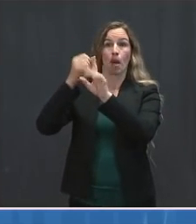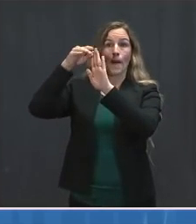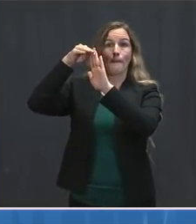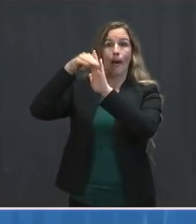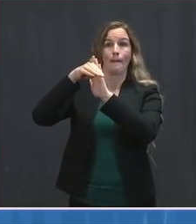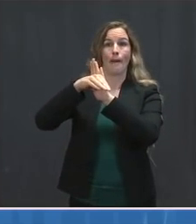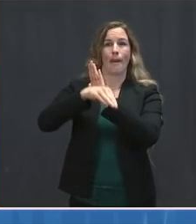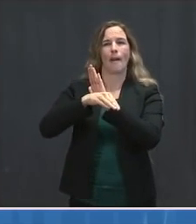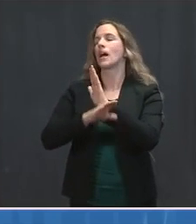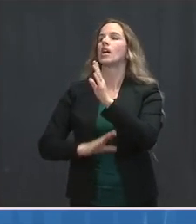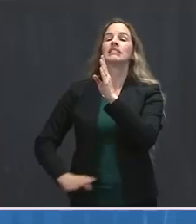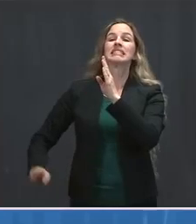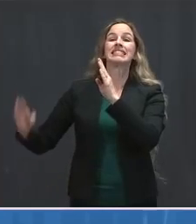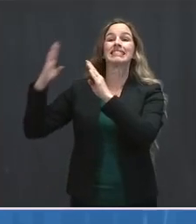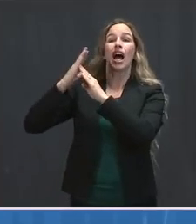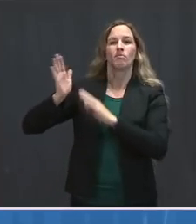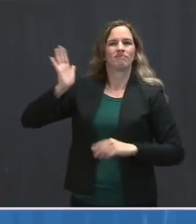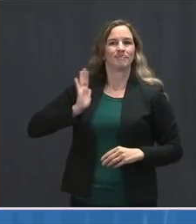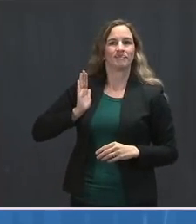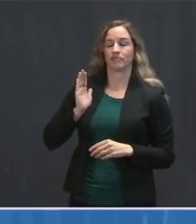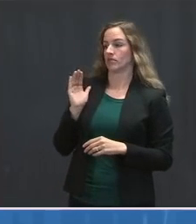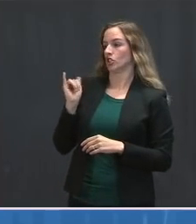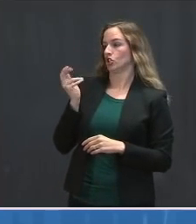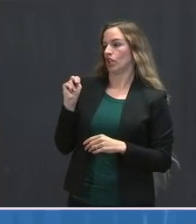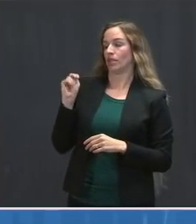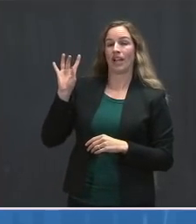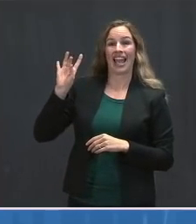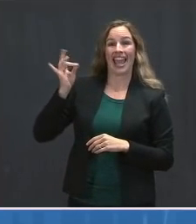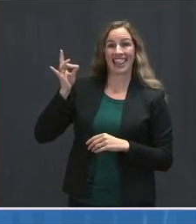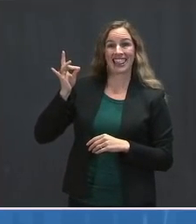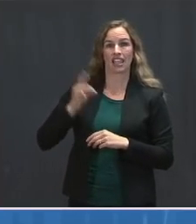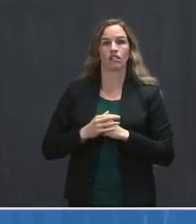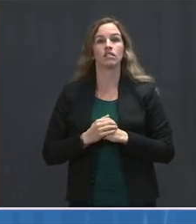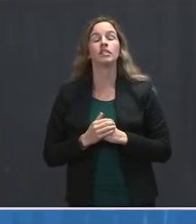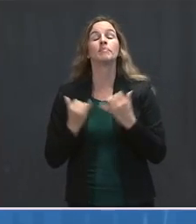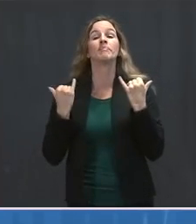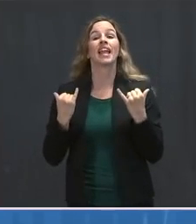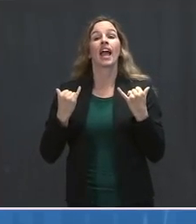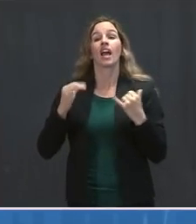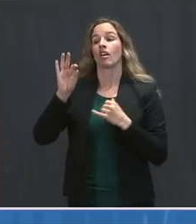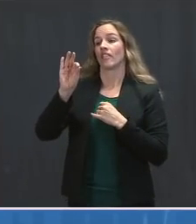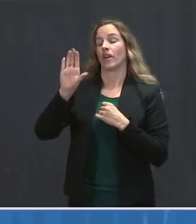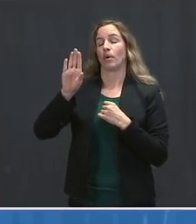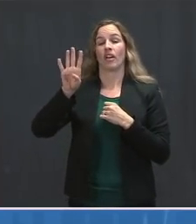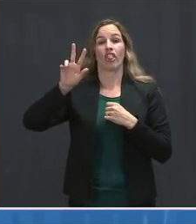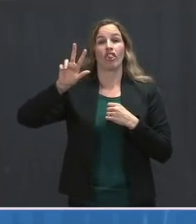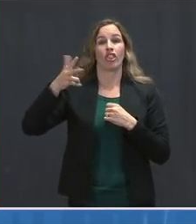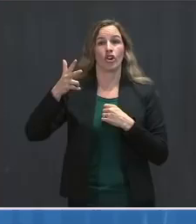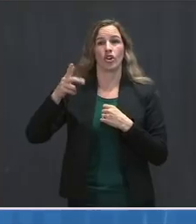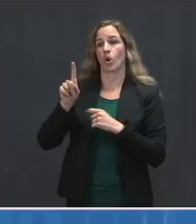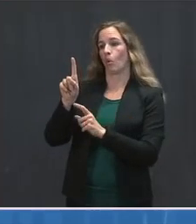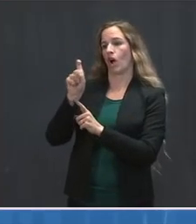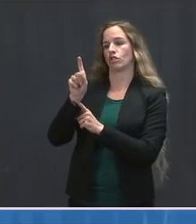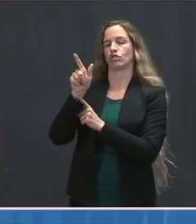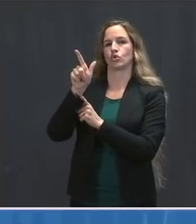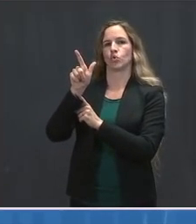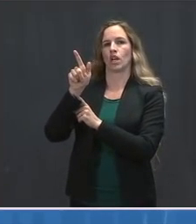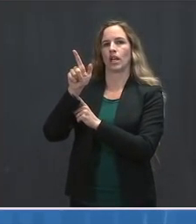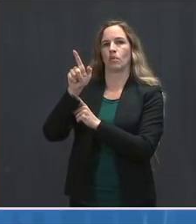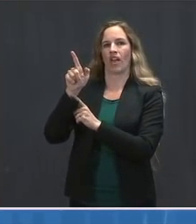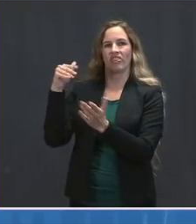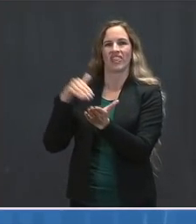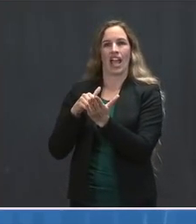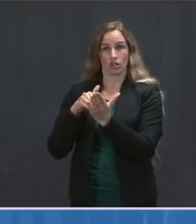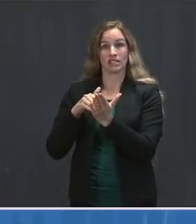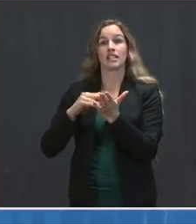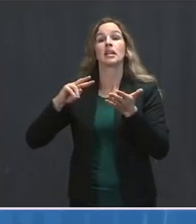8th. The number of new cases on February 3rd, approximately 121,000, represents a 61 percent